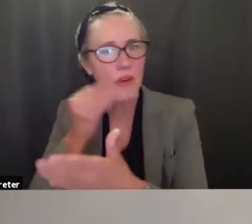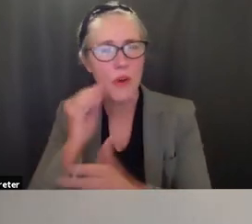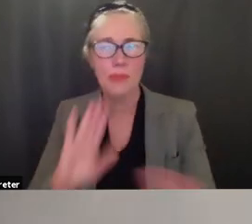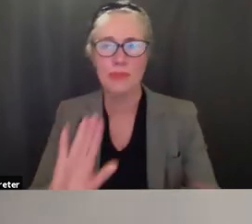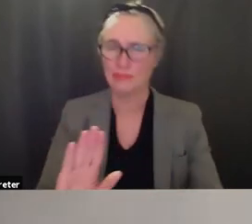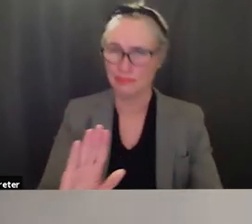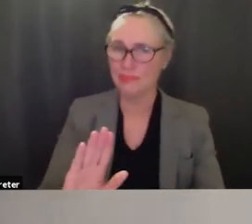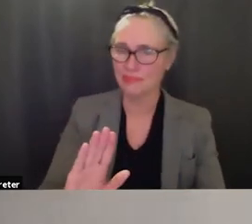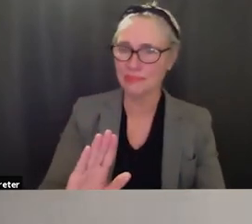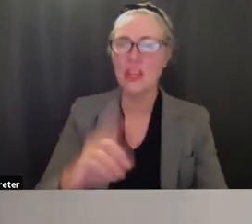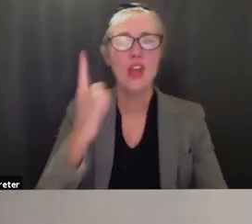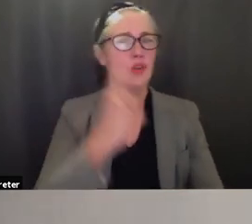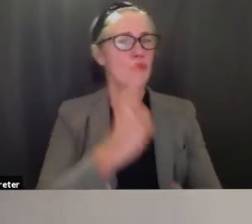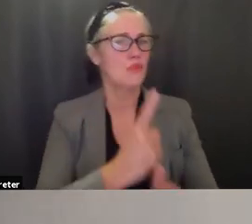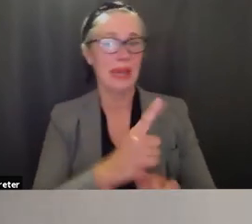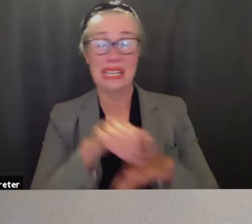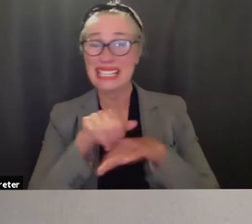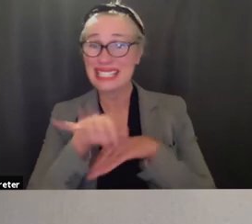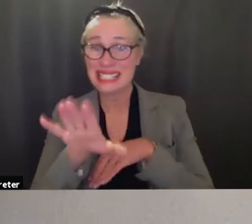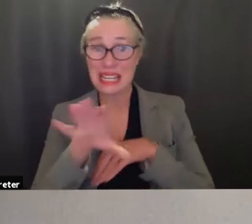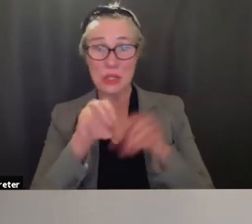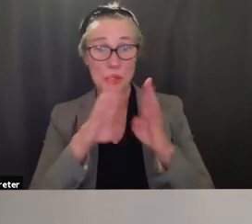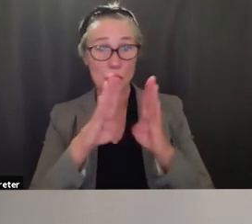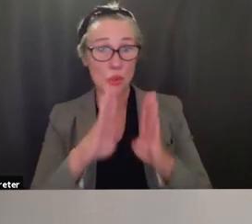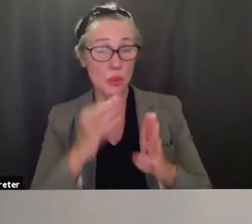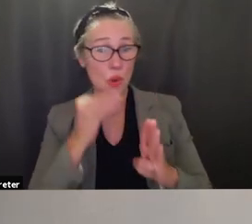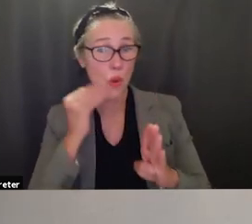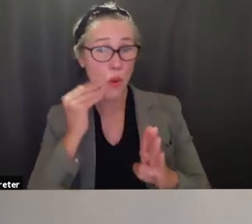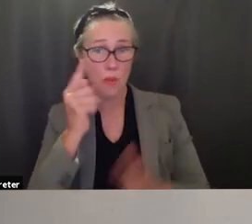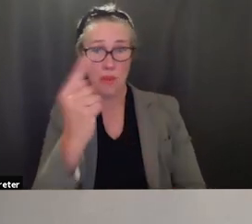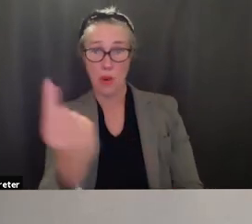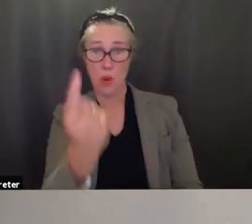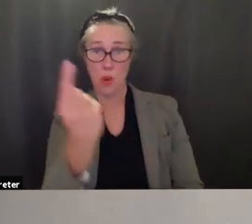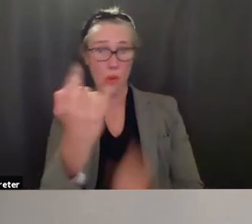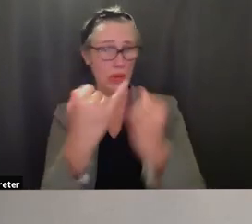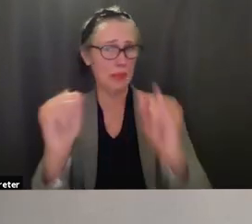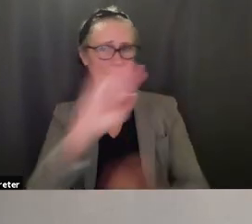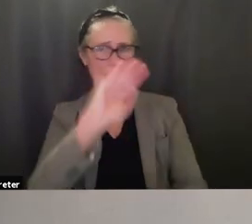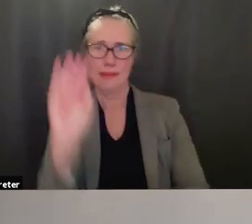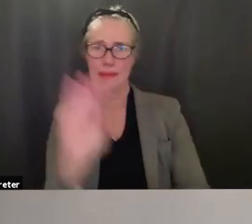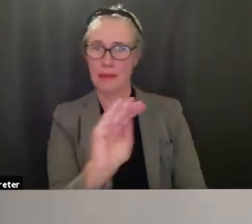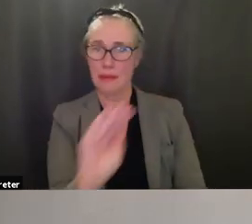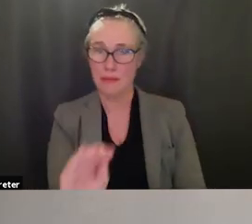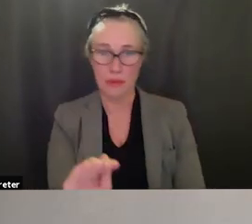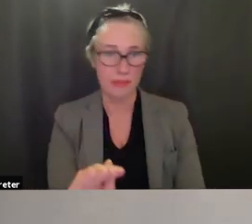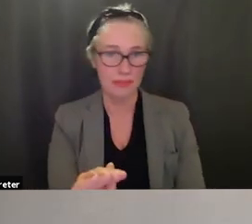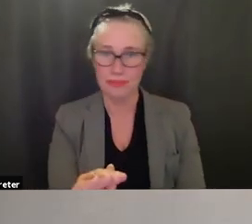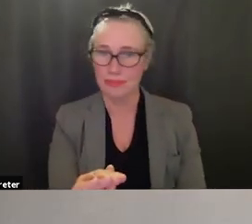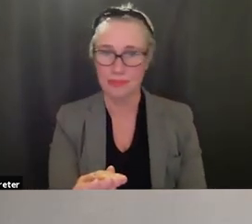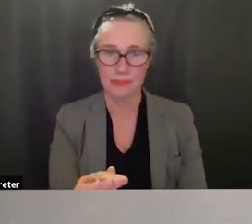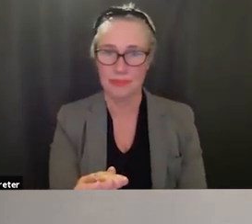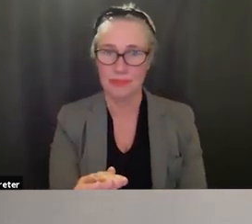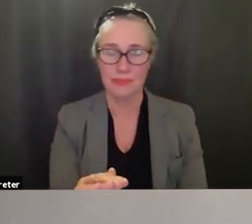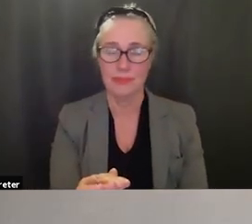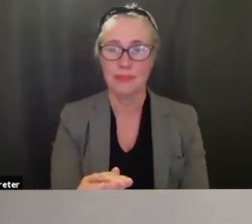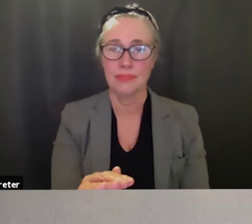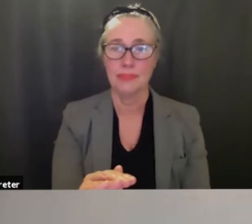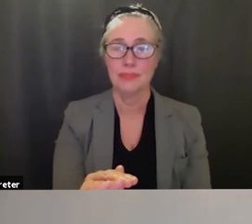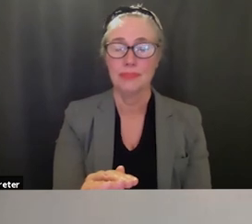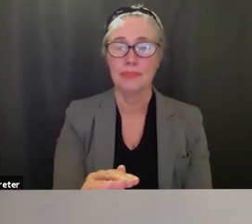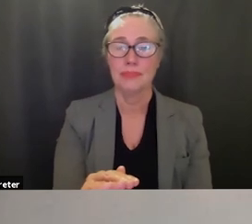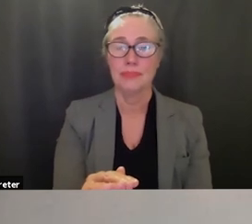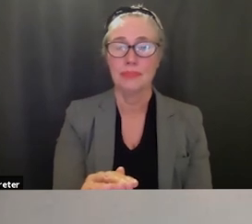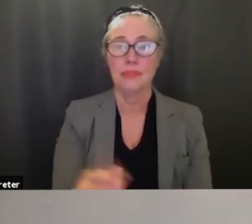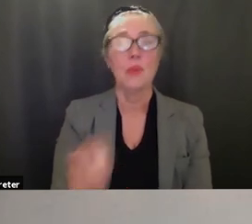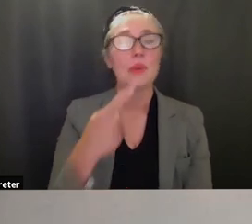a student home um on their own okay so it would be wait wait